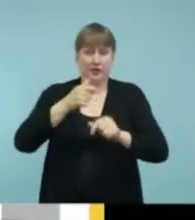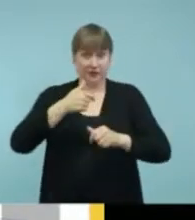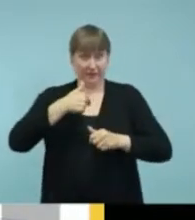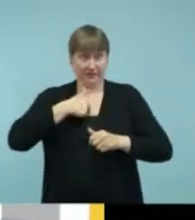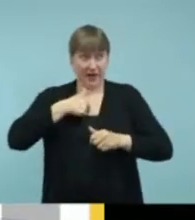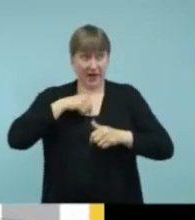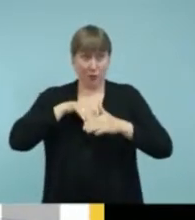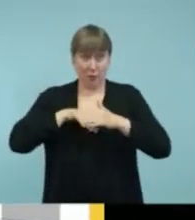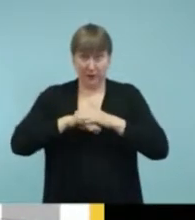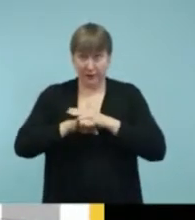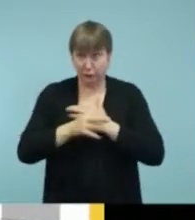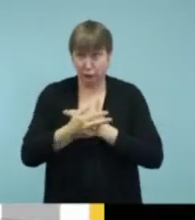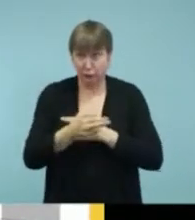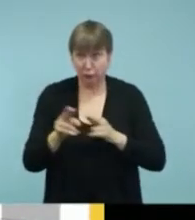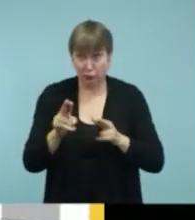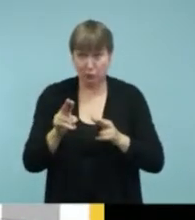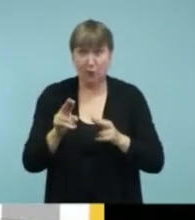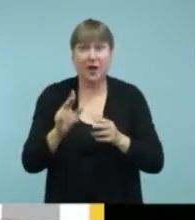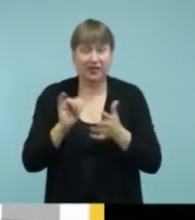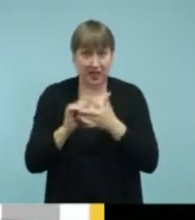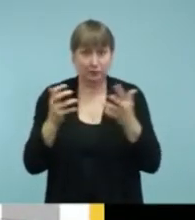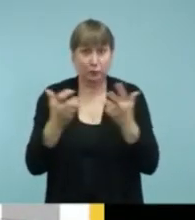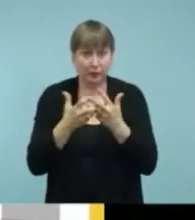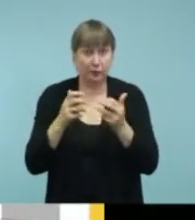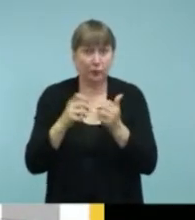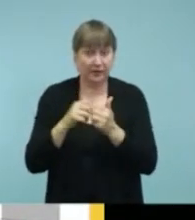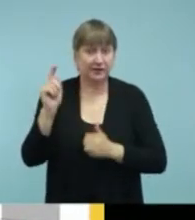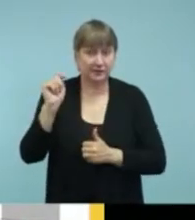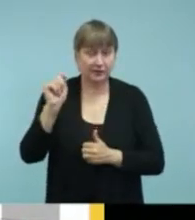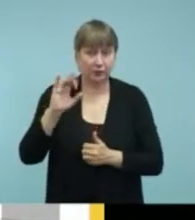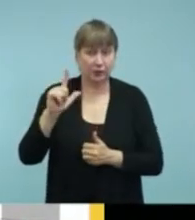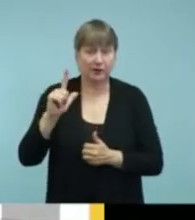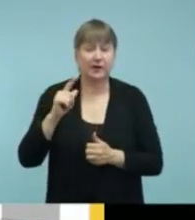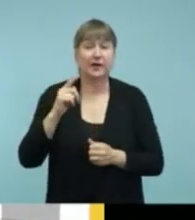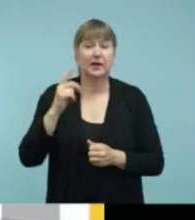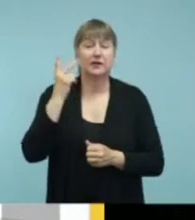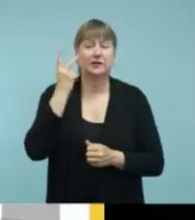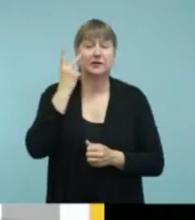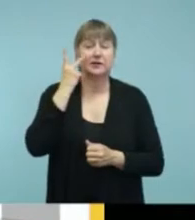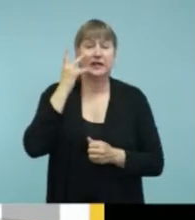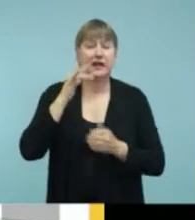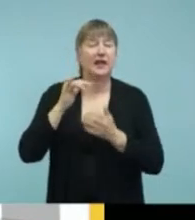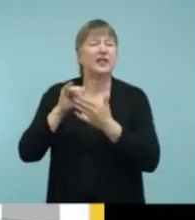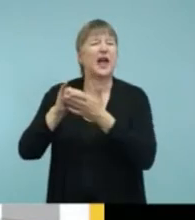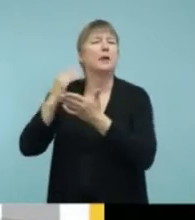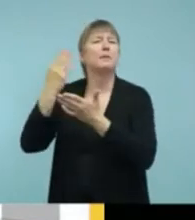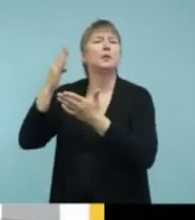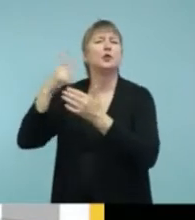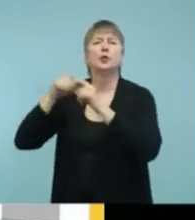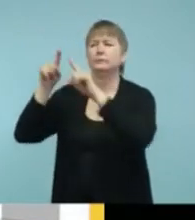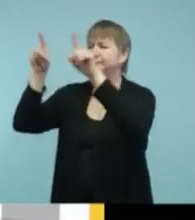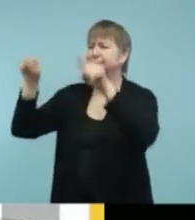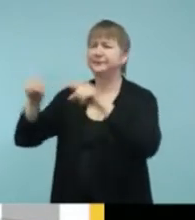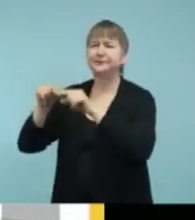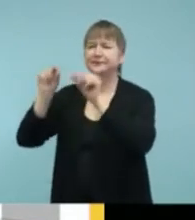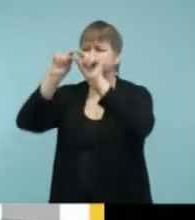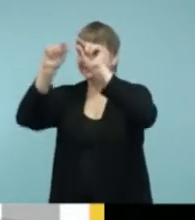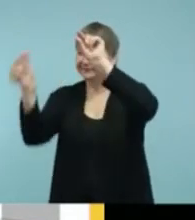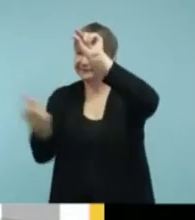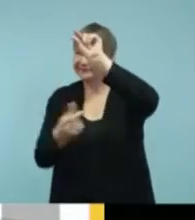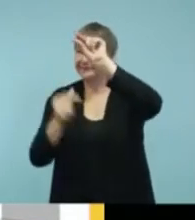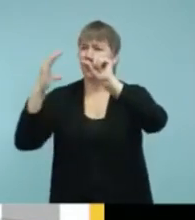compatible, that blue logo at the top should be showing that something is hearing